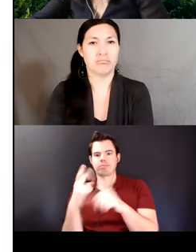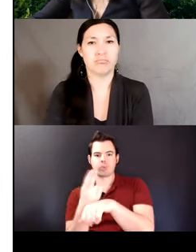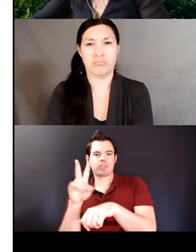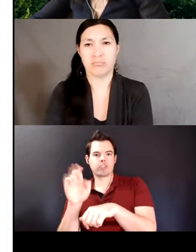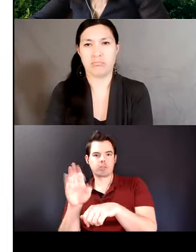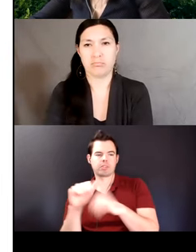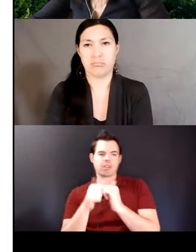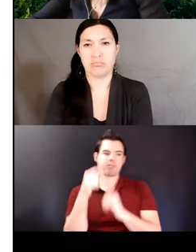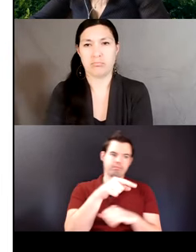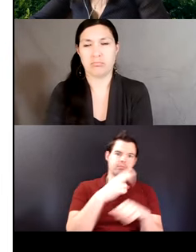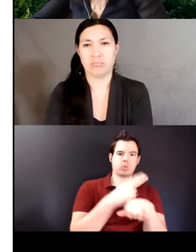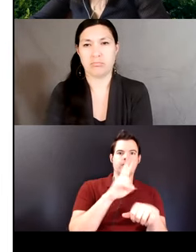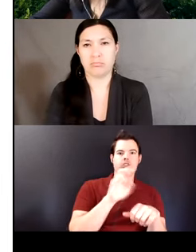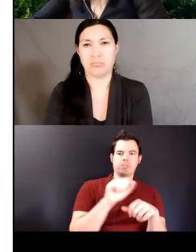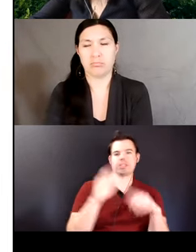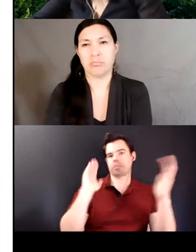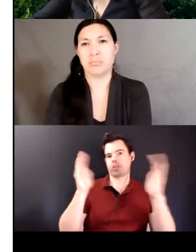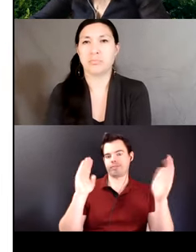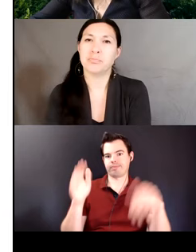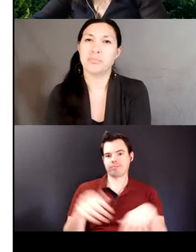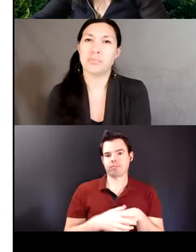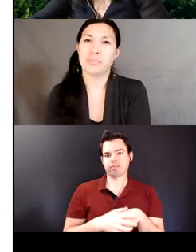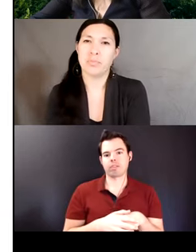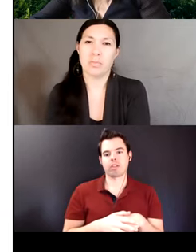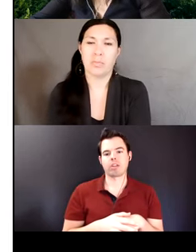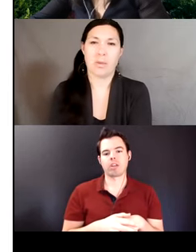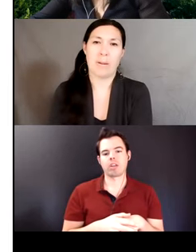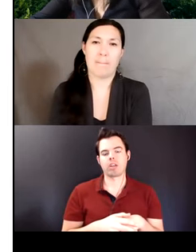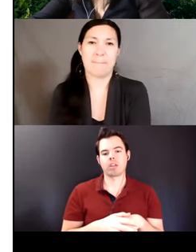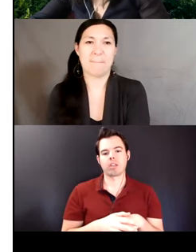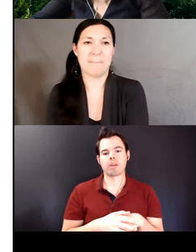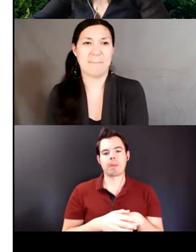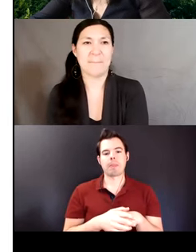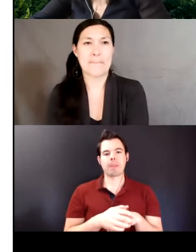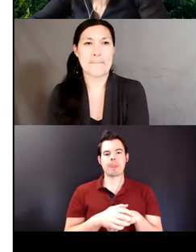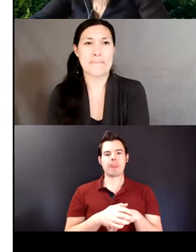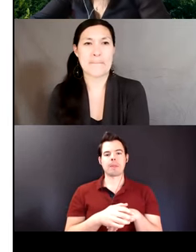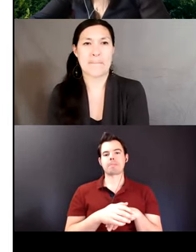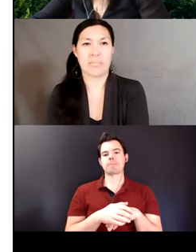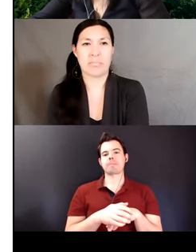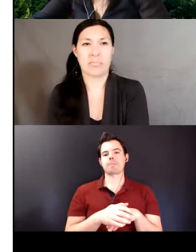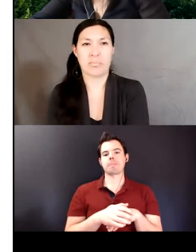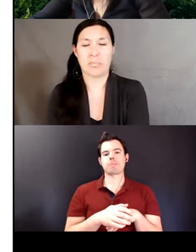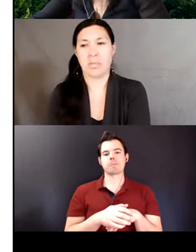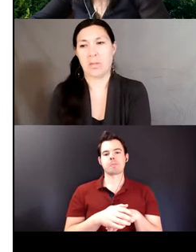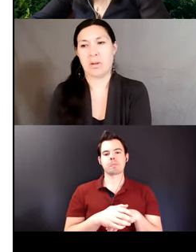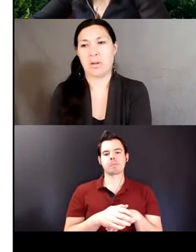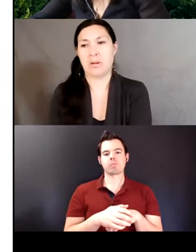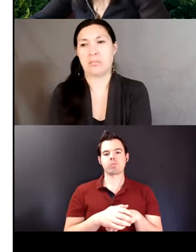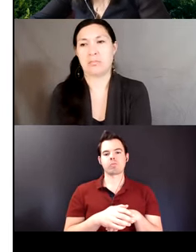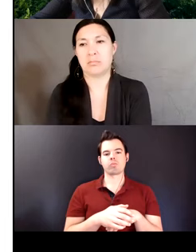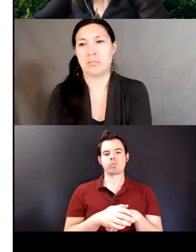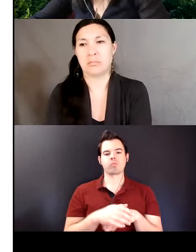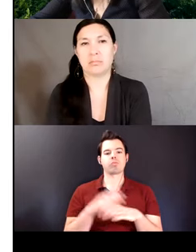the variable language monolingual versus bilingual predicts variation in the